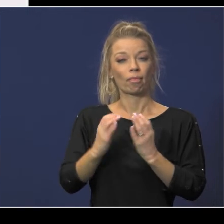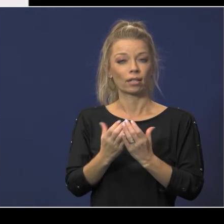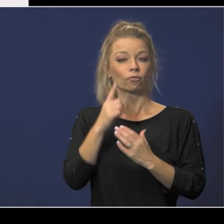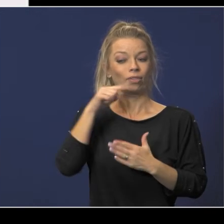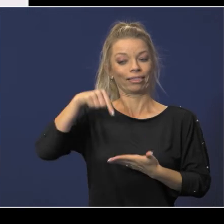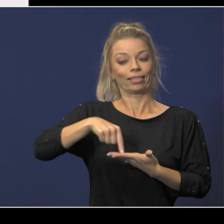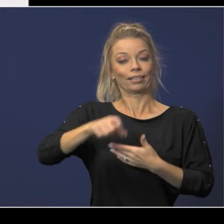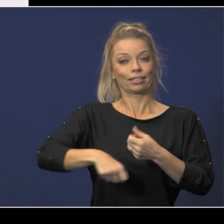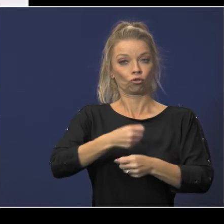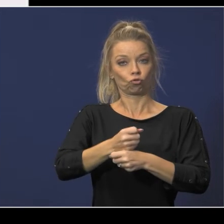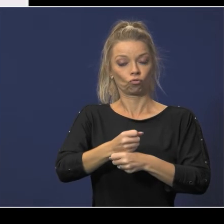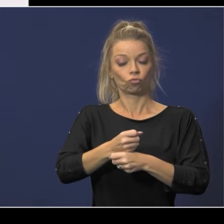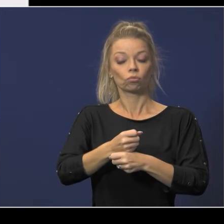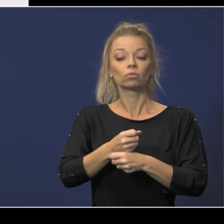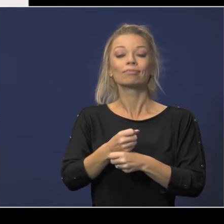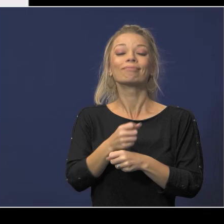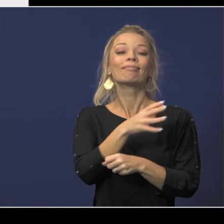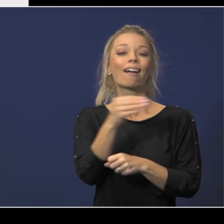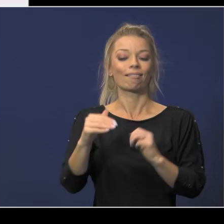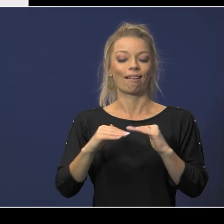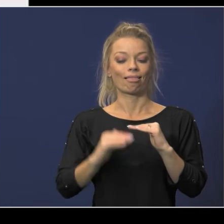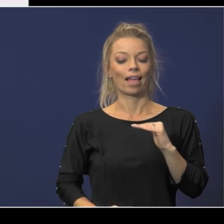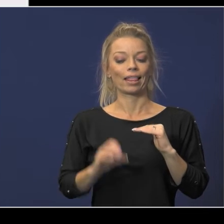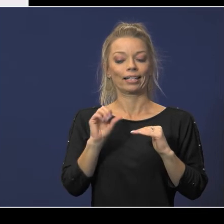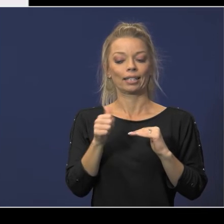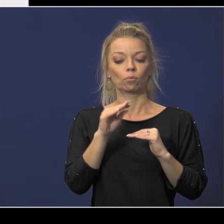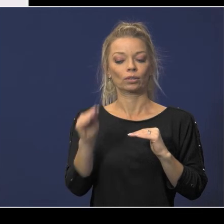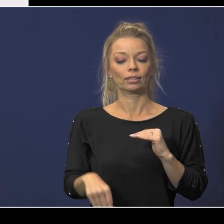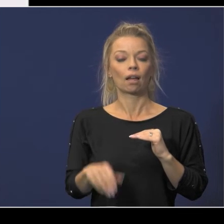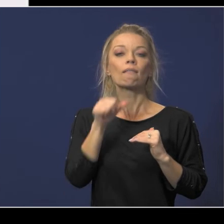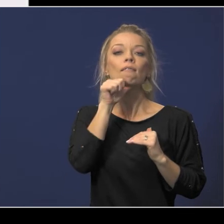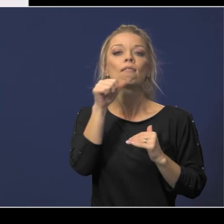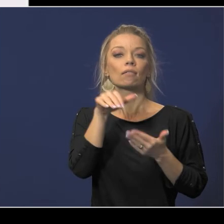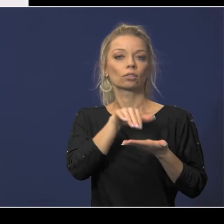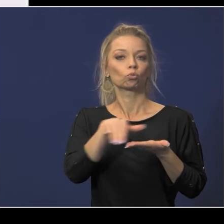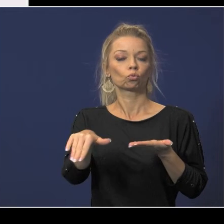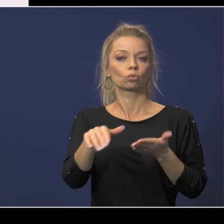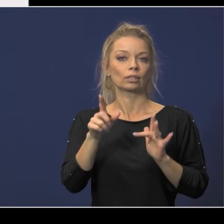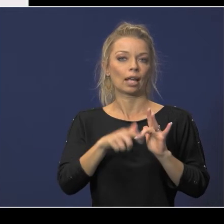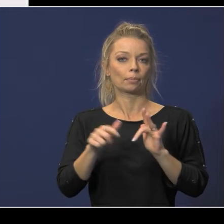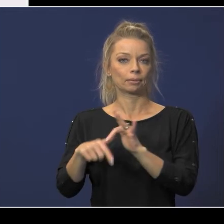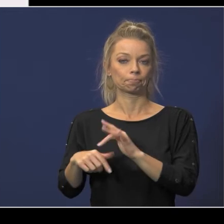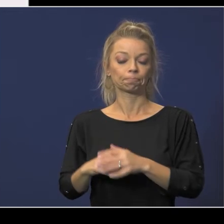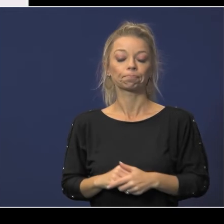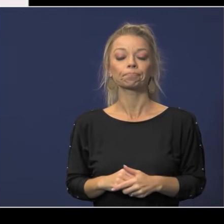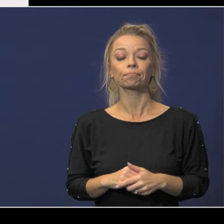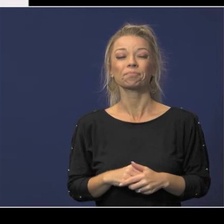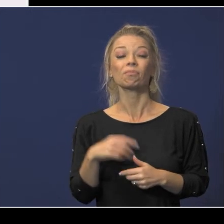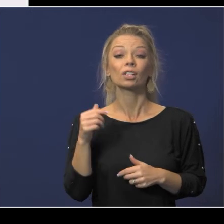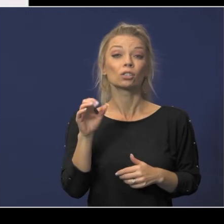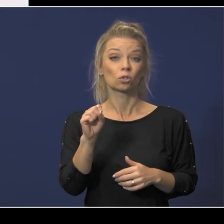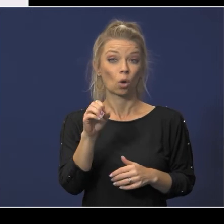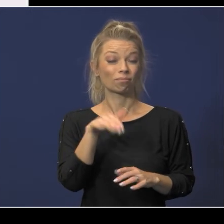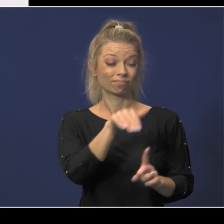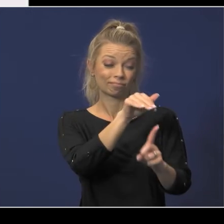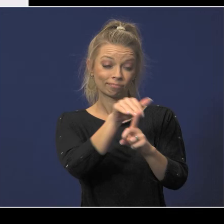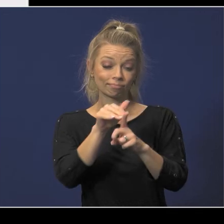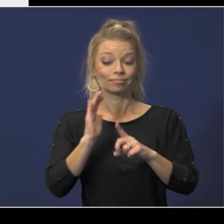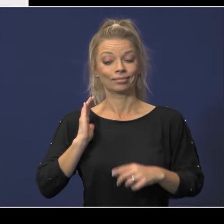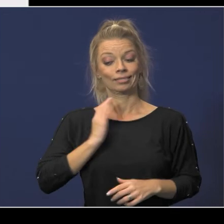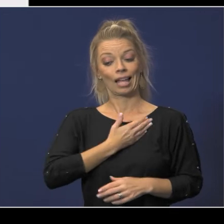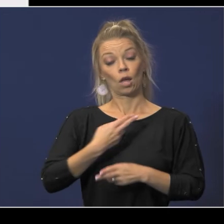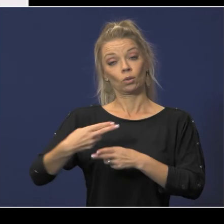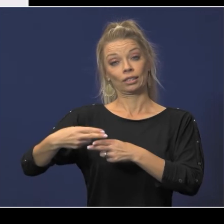this school year and less than 10 percent unexcused absences so i'll remind you that that our temporary